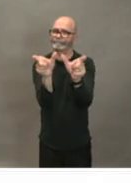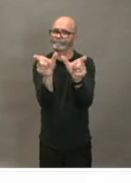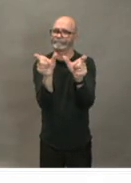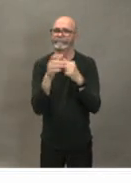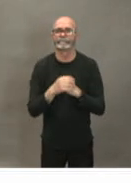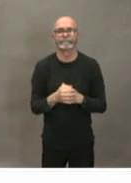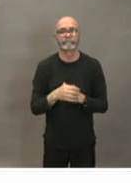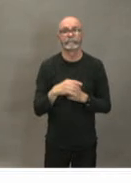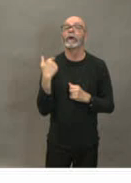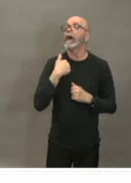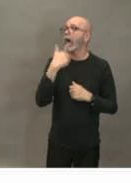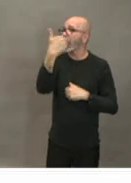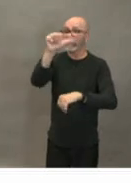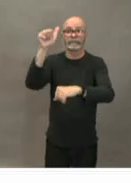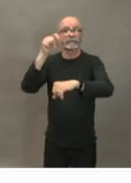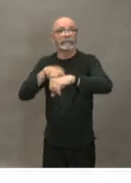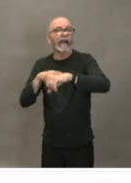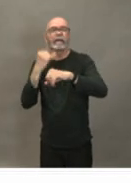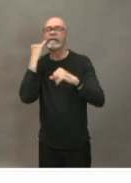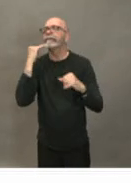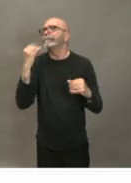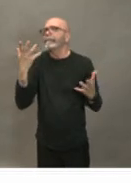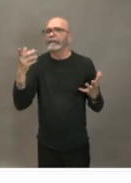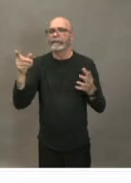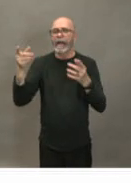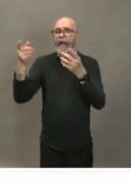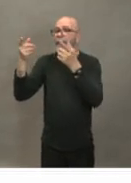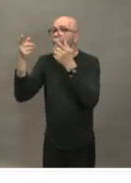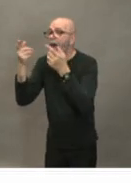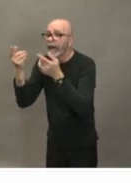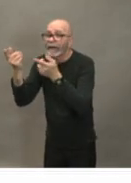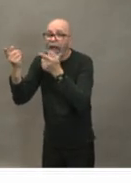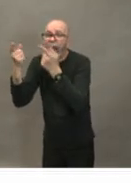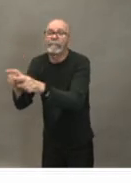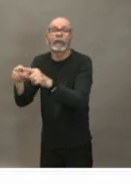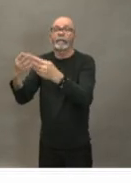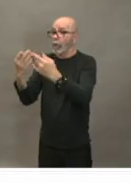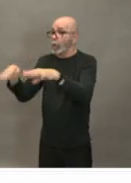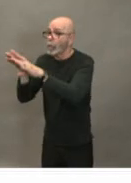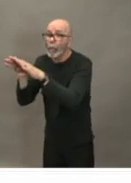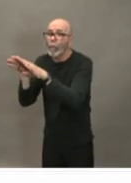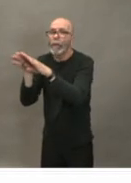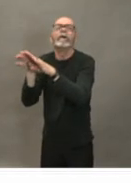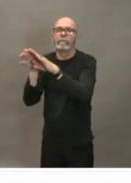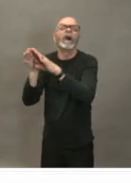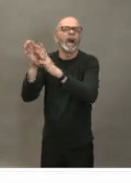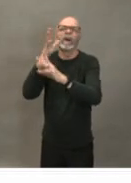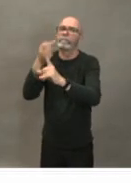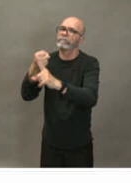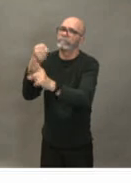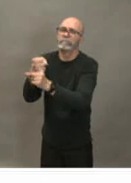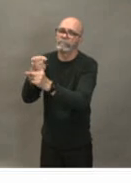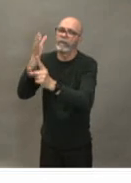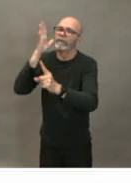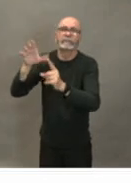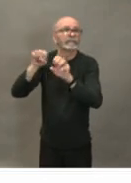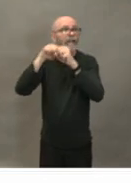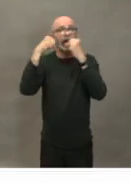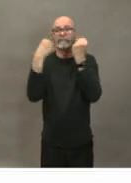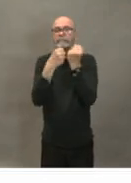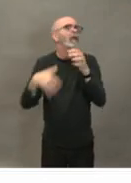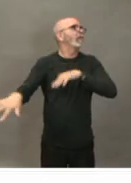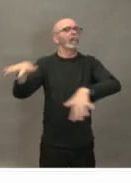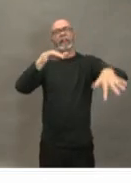there are impacts in society so closing down mass gatherings has lots of impacts so we're always going to be trying to find the best